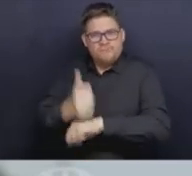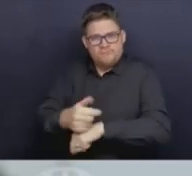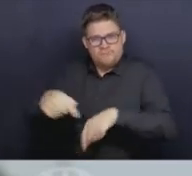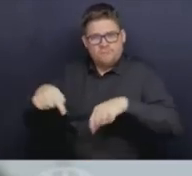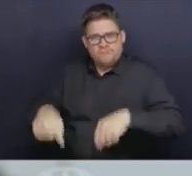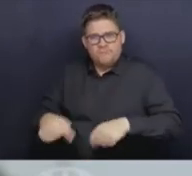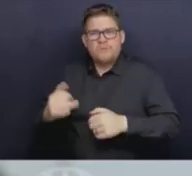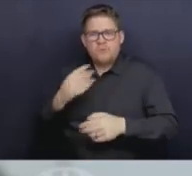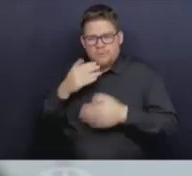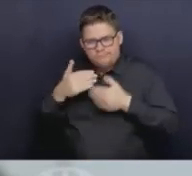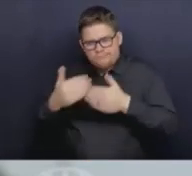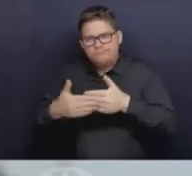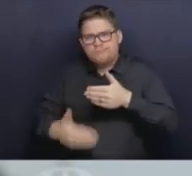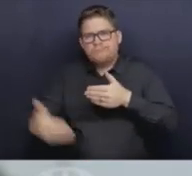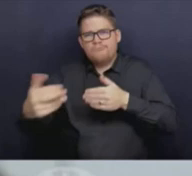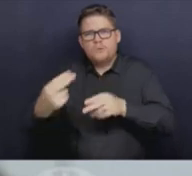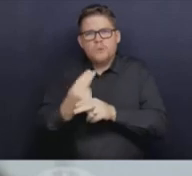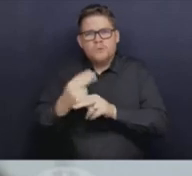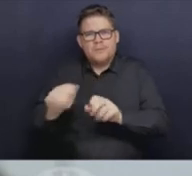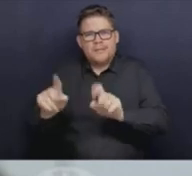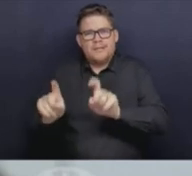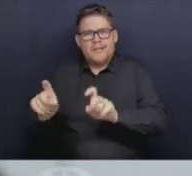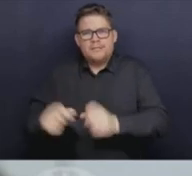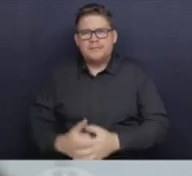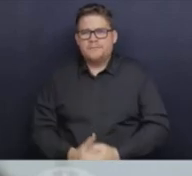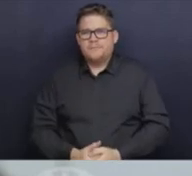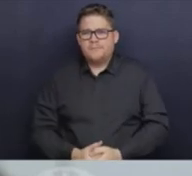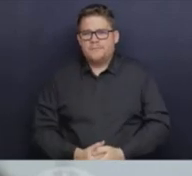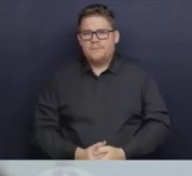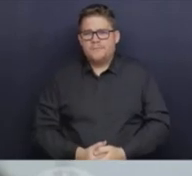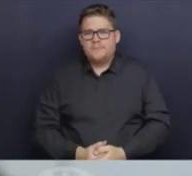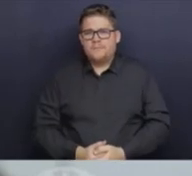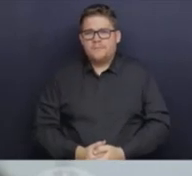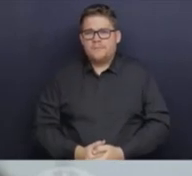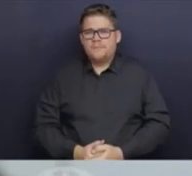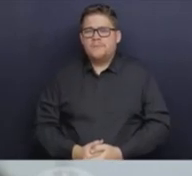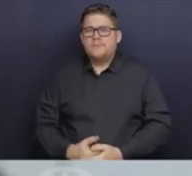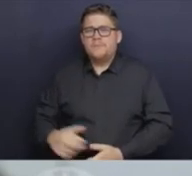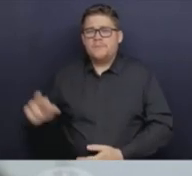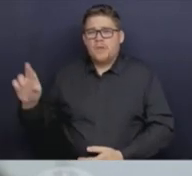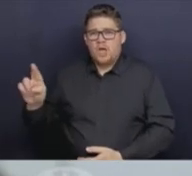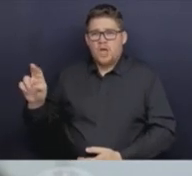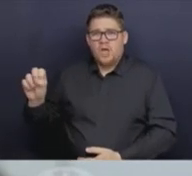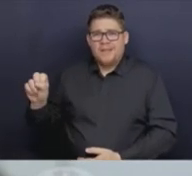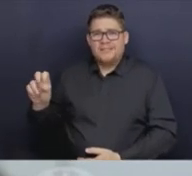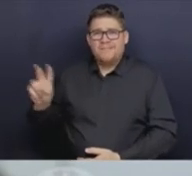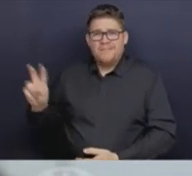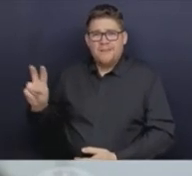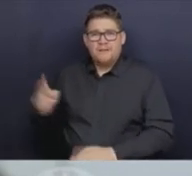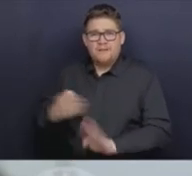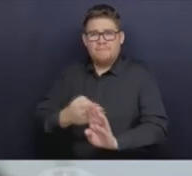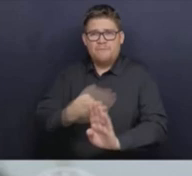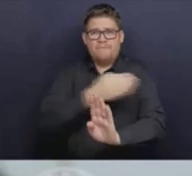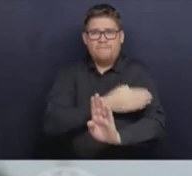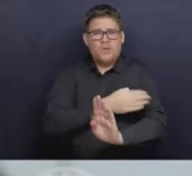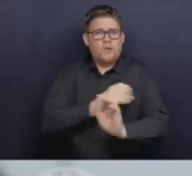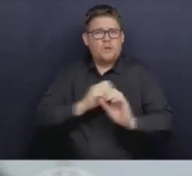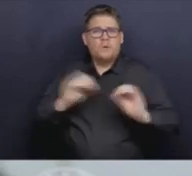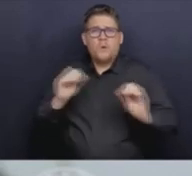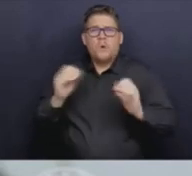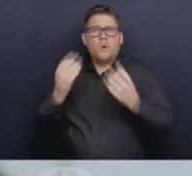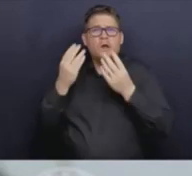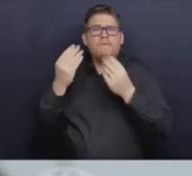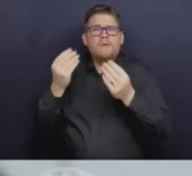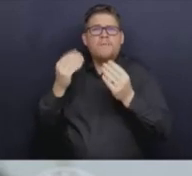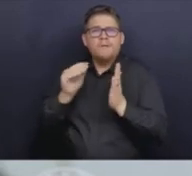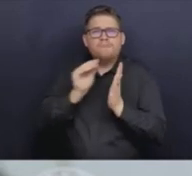And really interestingly, we have very little information on RSV in the past. So we're, we're able to, we should